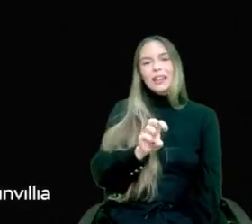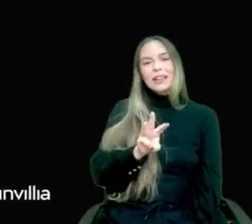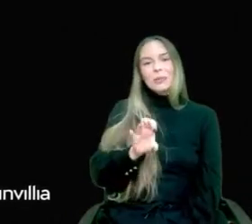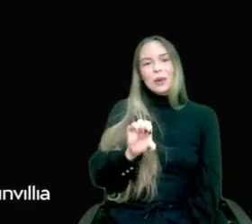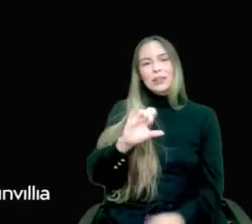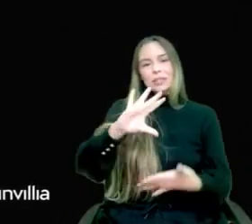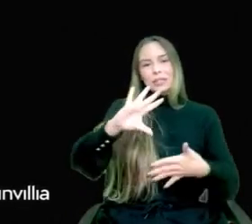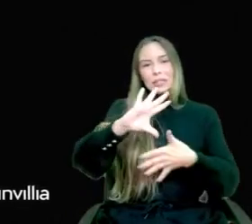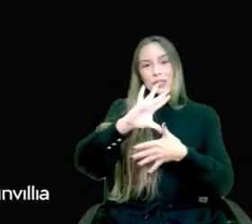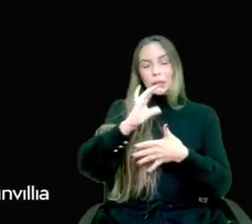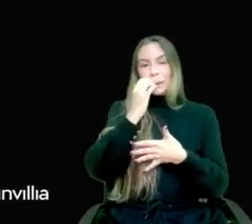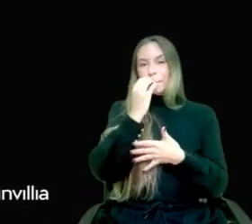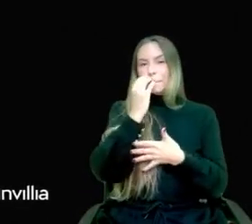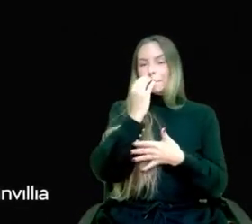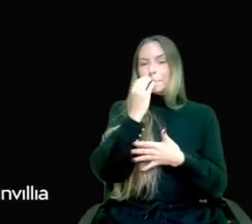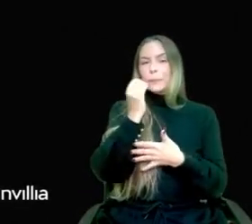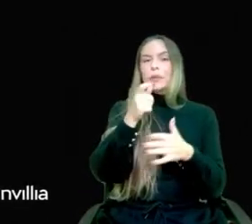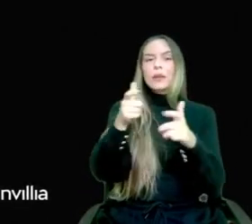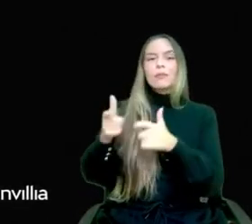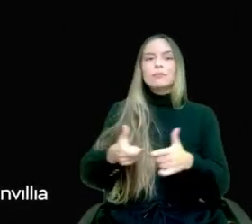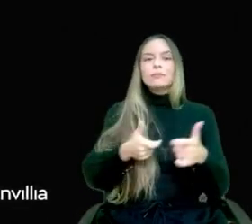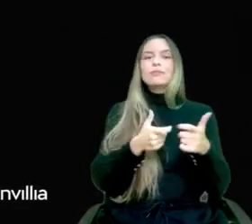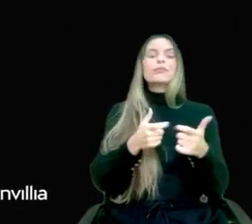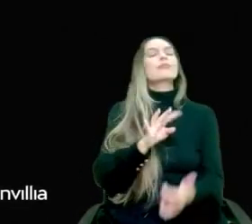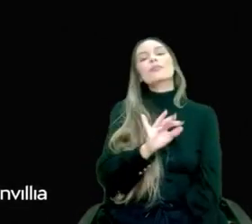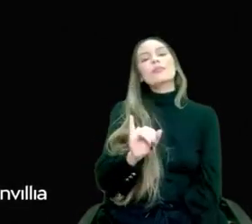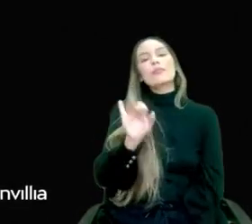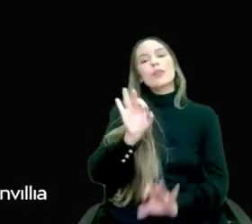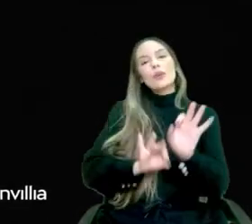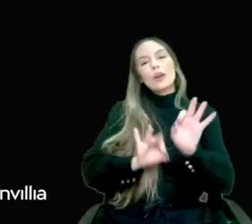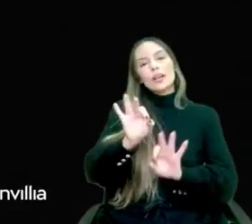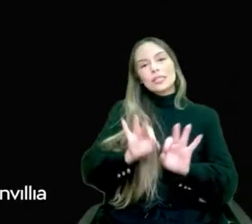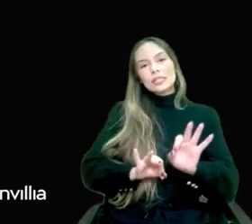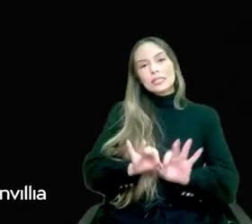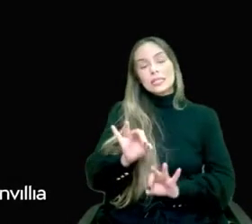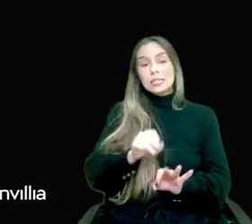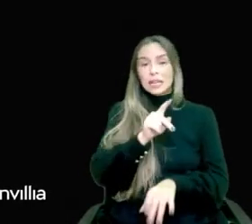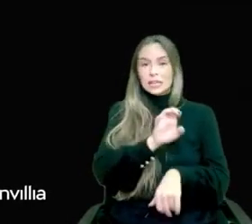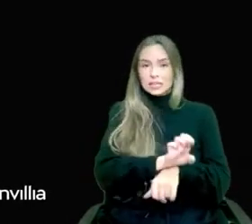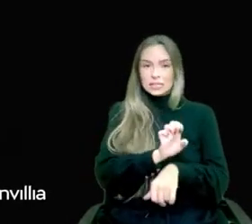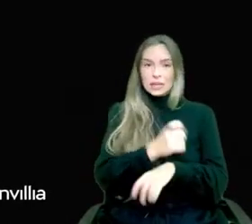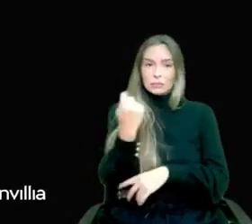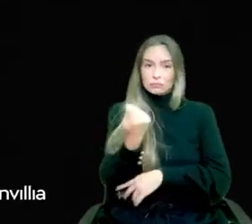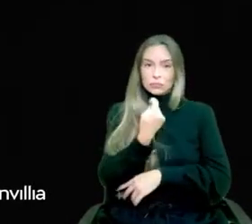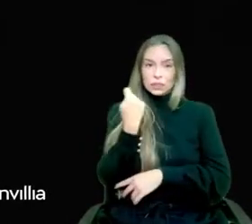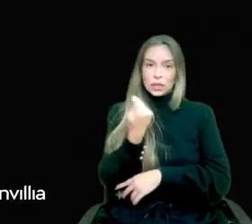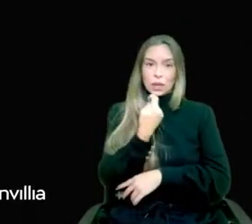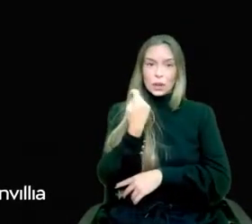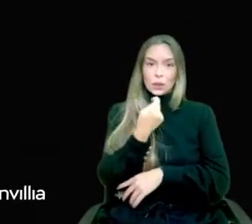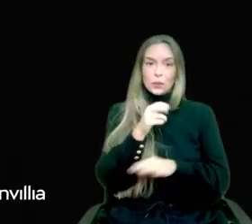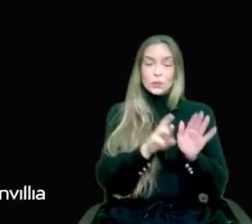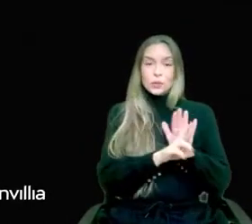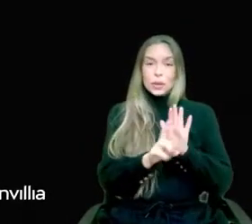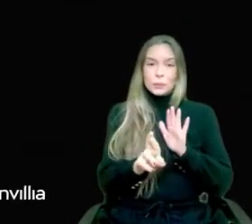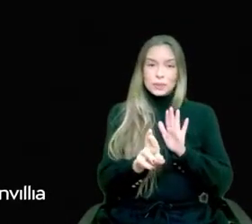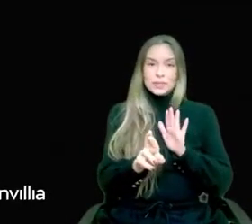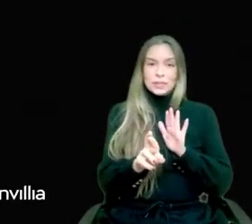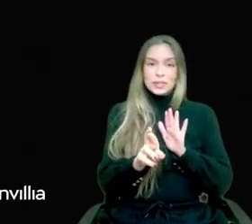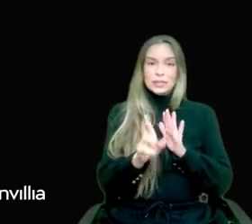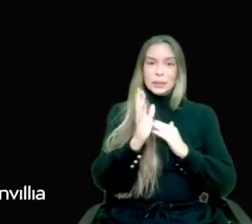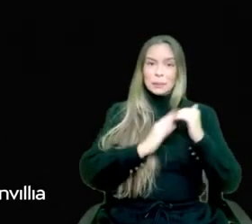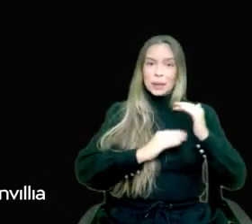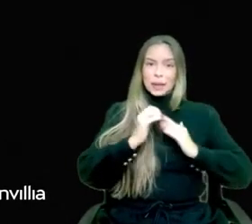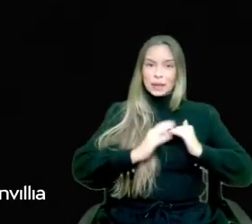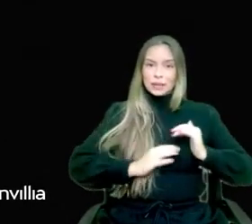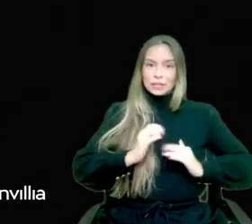local IT organizations in the state of Rio Grande do Sul represented through MaisPrati. And here, huge thanks to Christian